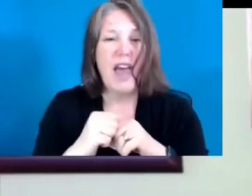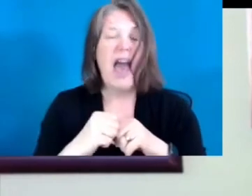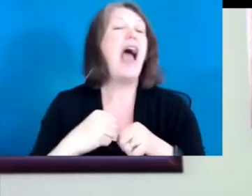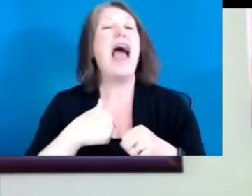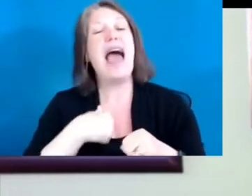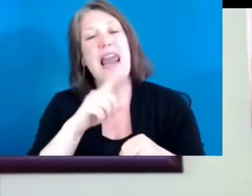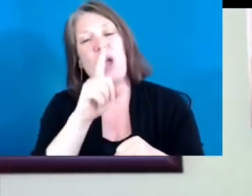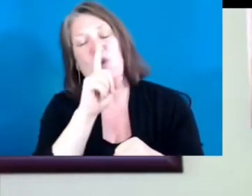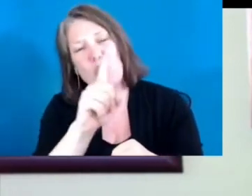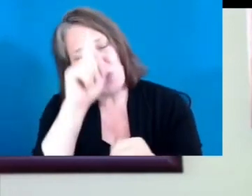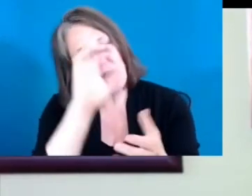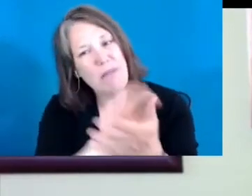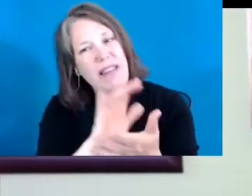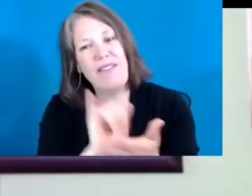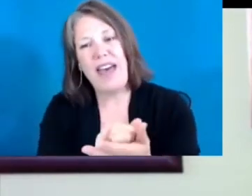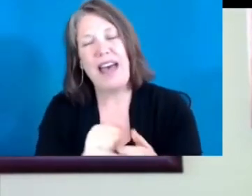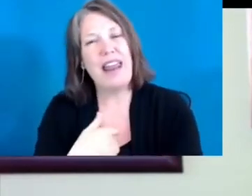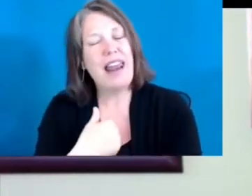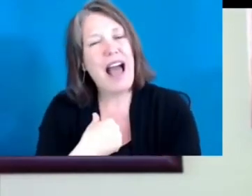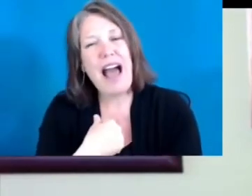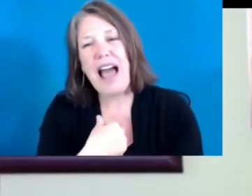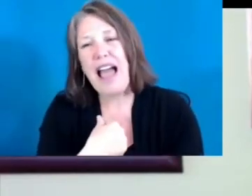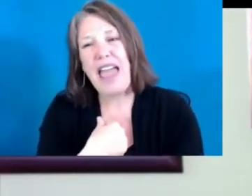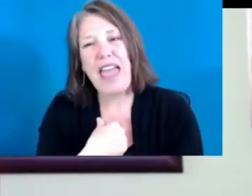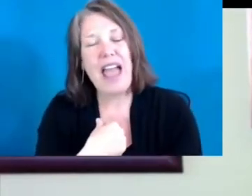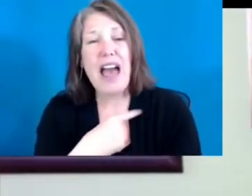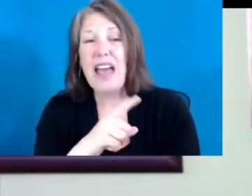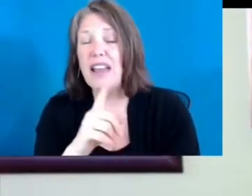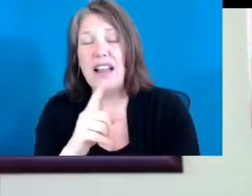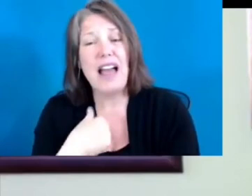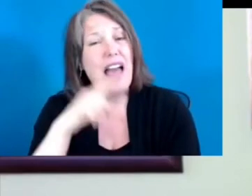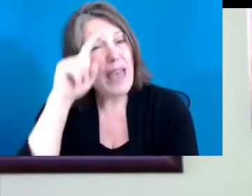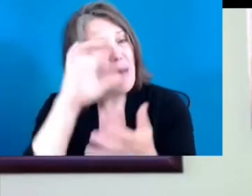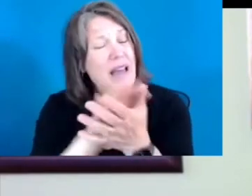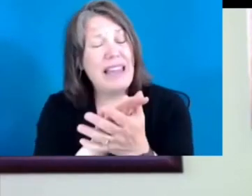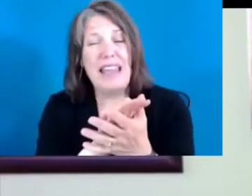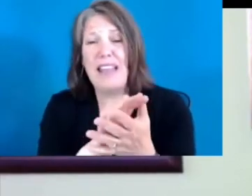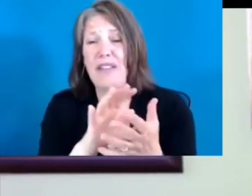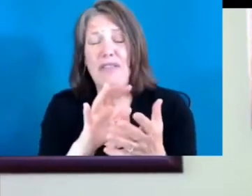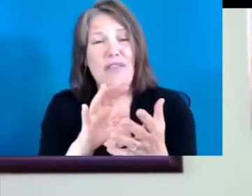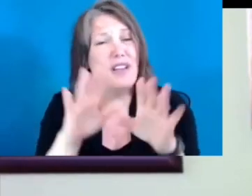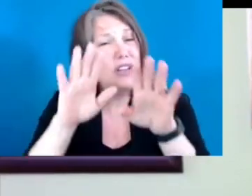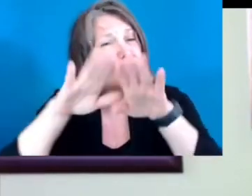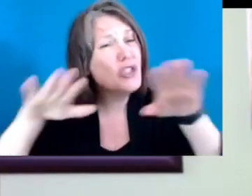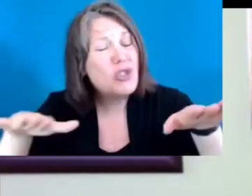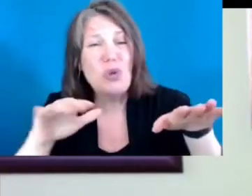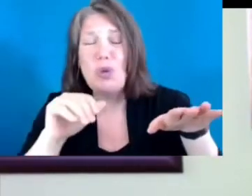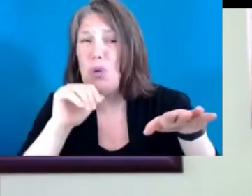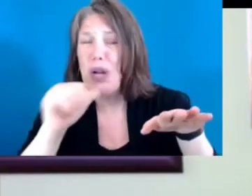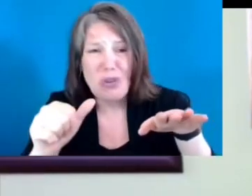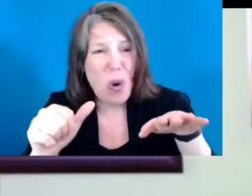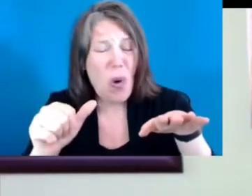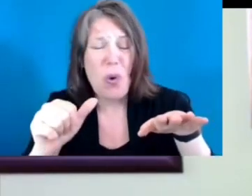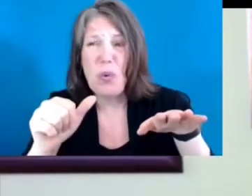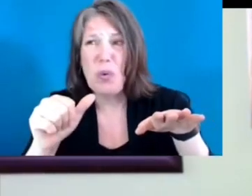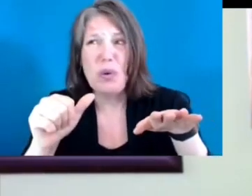truly believe that. And I just, I believe that foundationally, their children don't come in pieces. There's